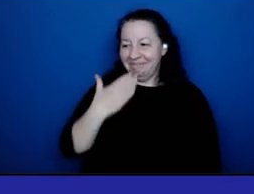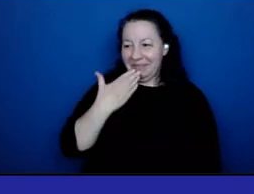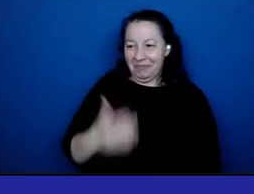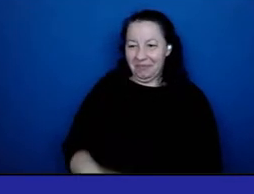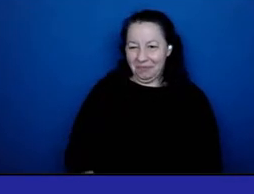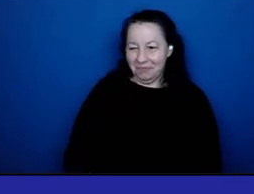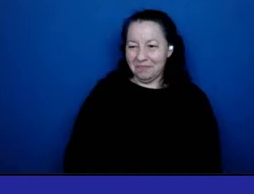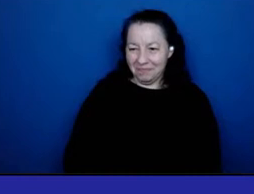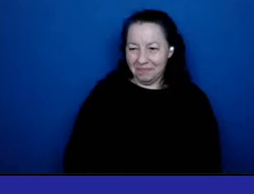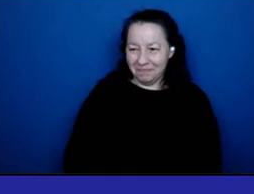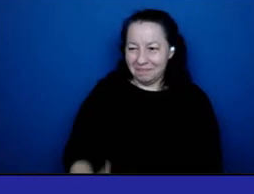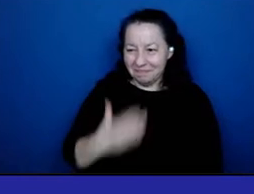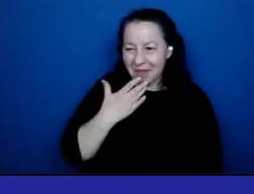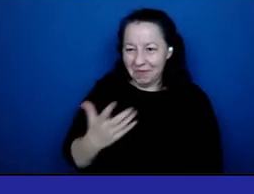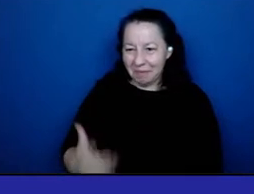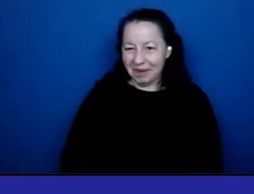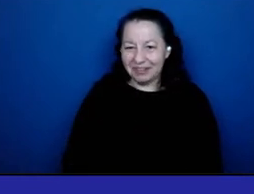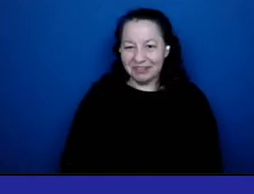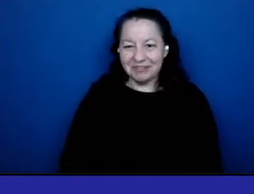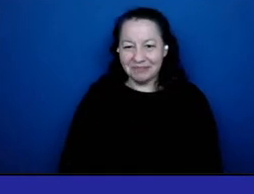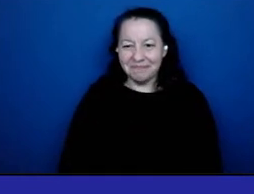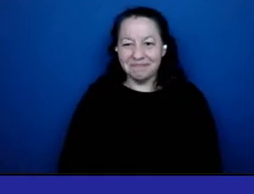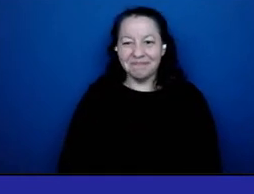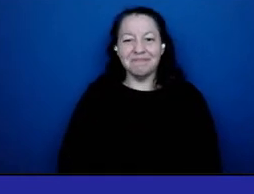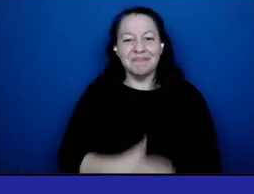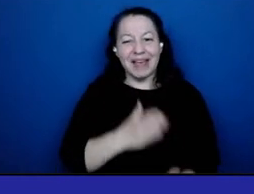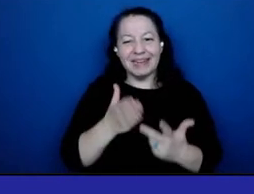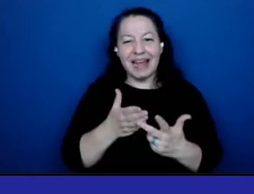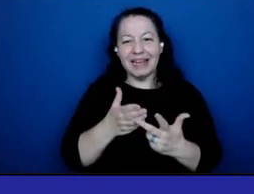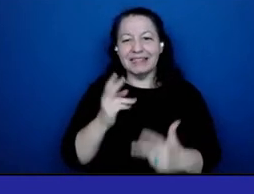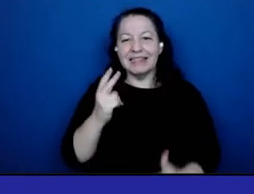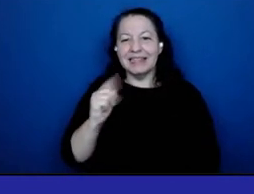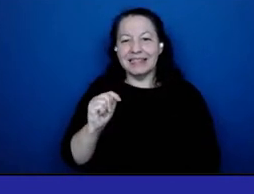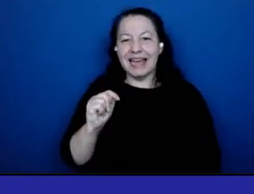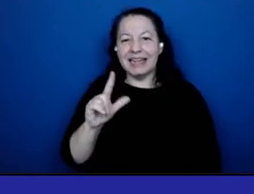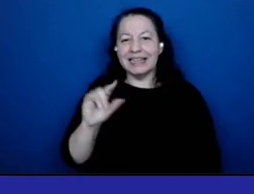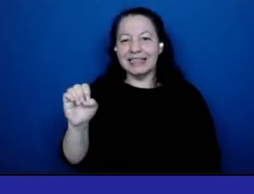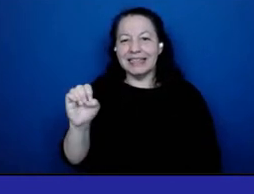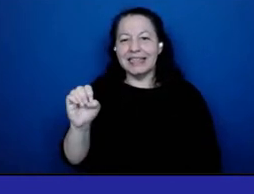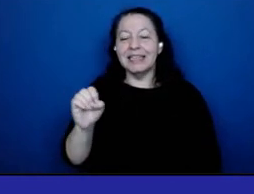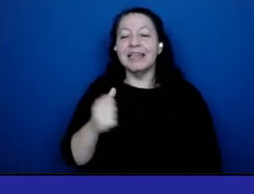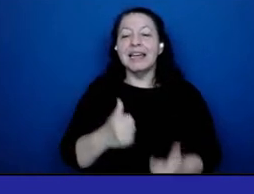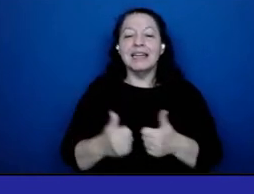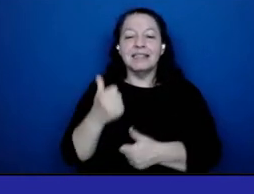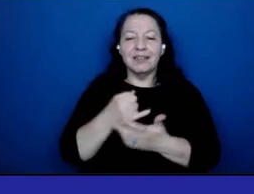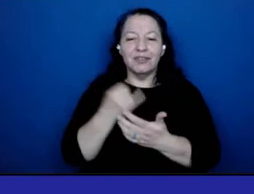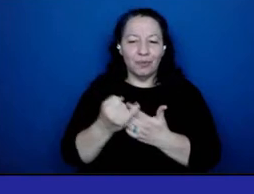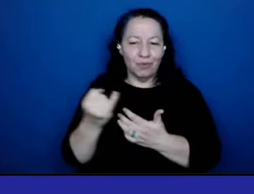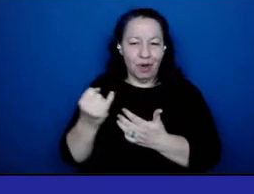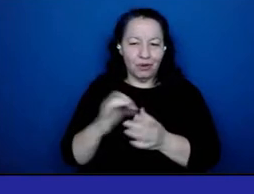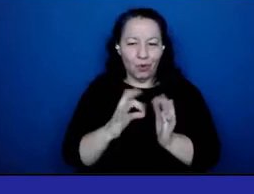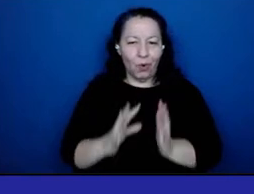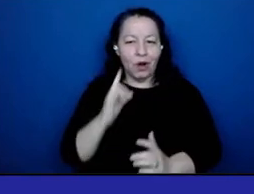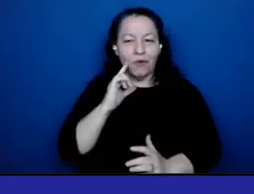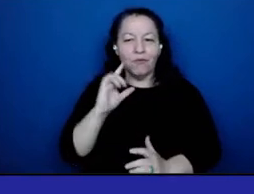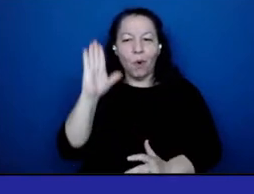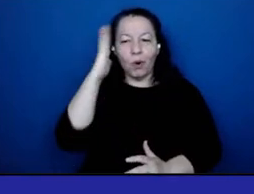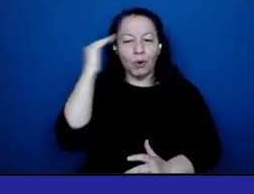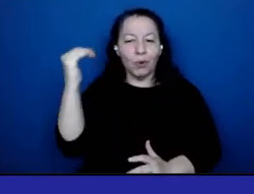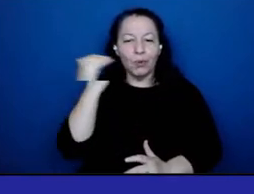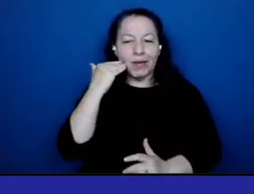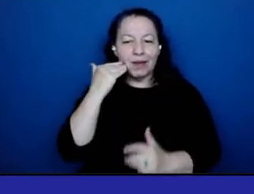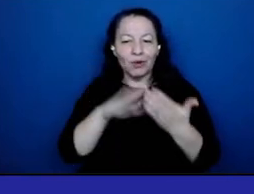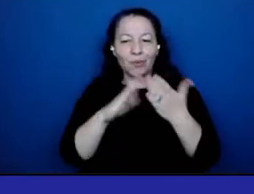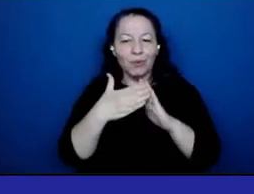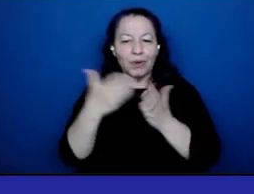Thank you very much. Next speaker is Kent Lee, Senior Project Coordinator for Korean Community Services of Metropolitan